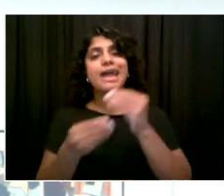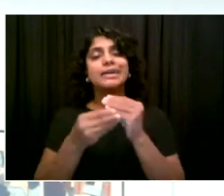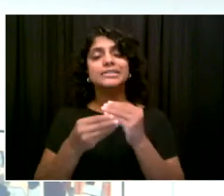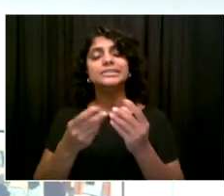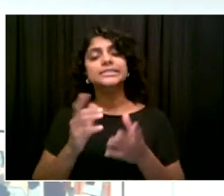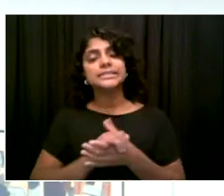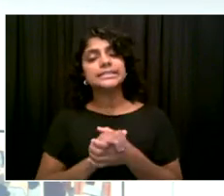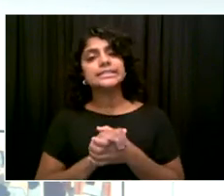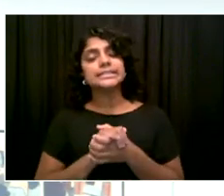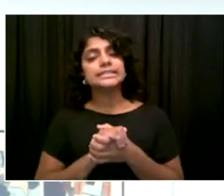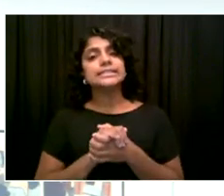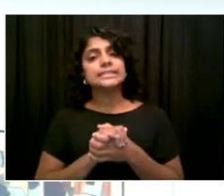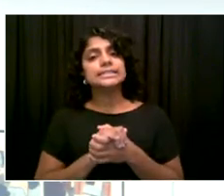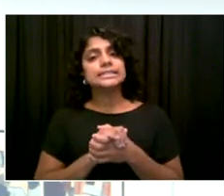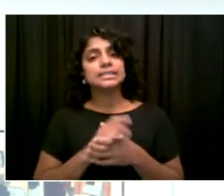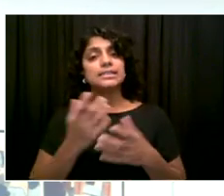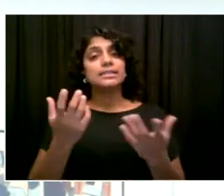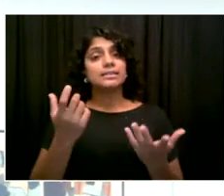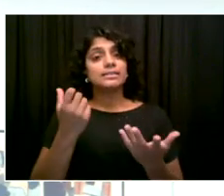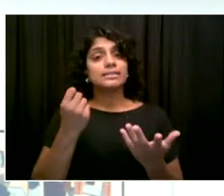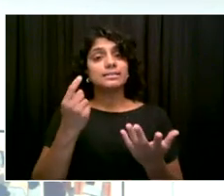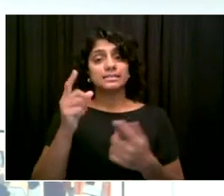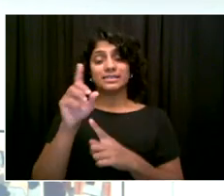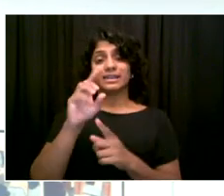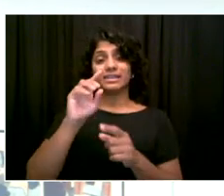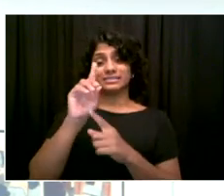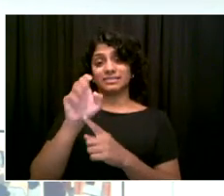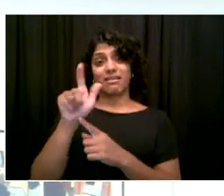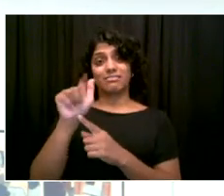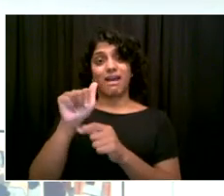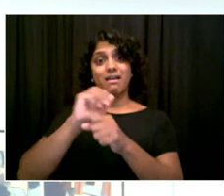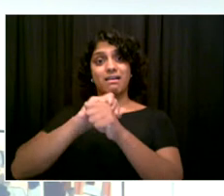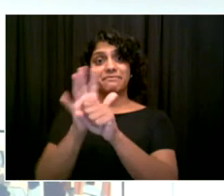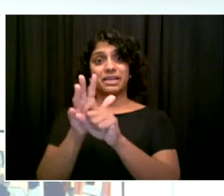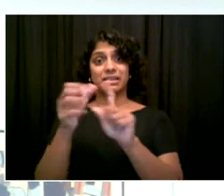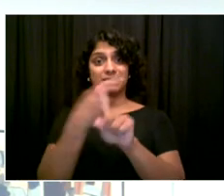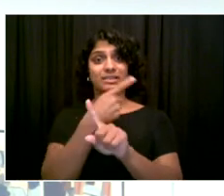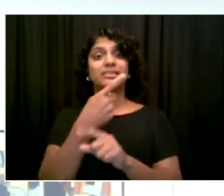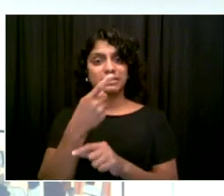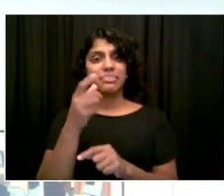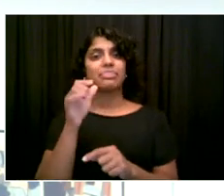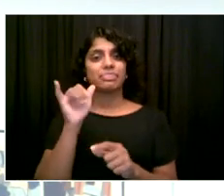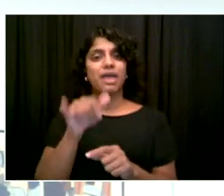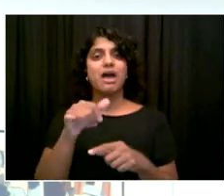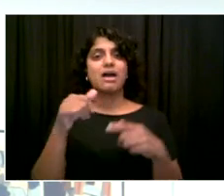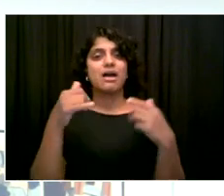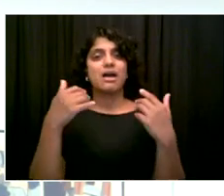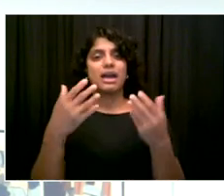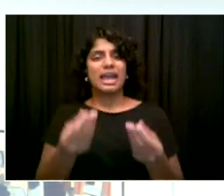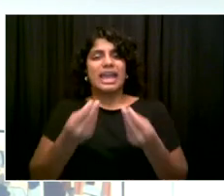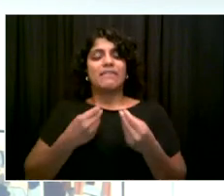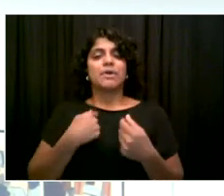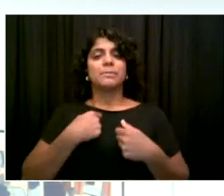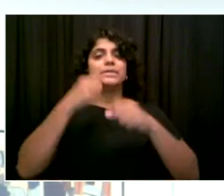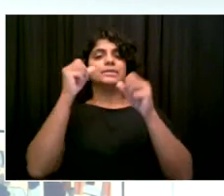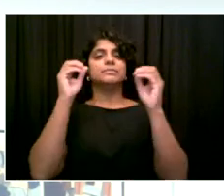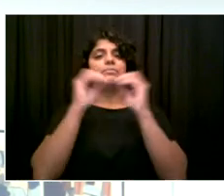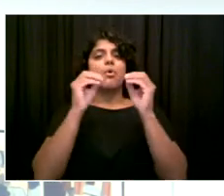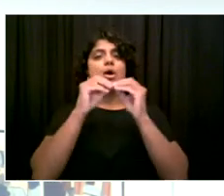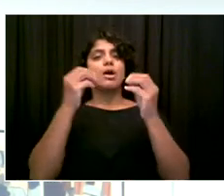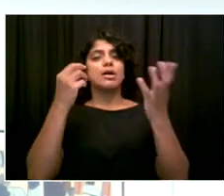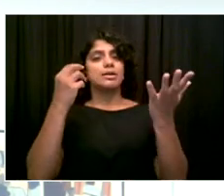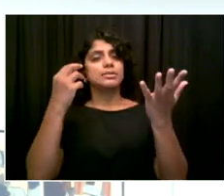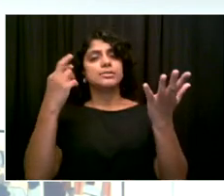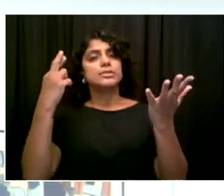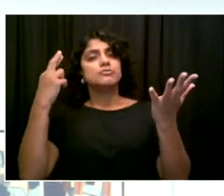more reason why it is so urgent to get vaccinated. We have seen over the past 18 months how much the coronavirus is a